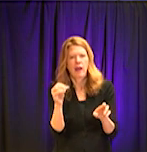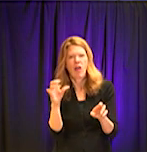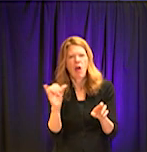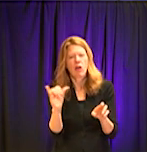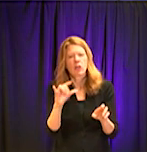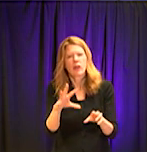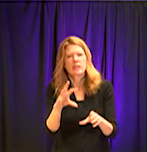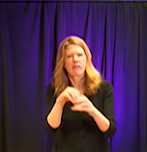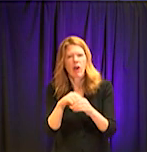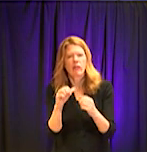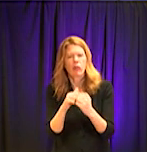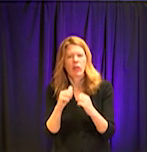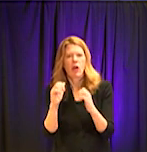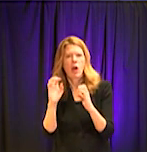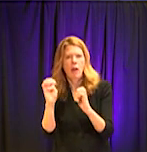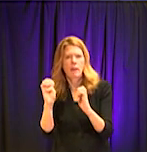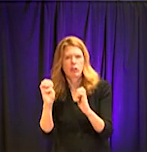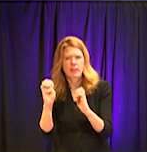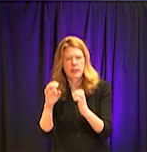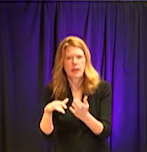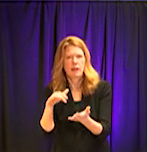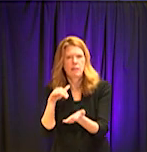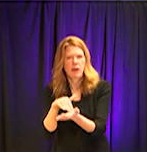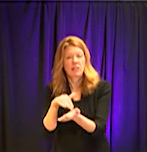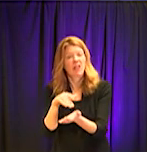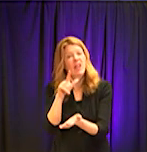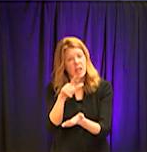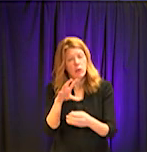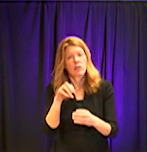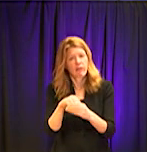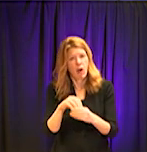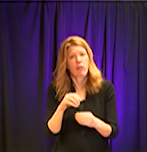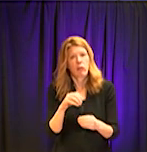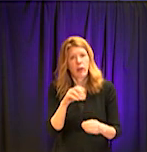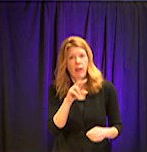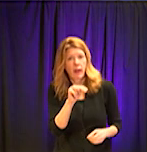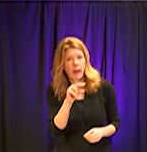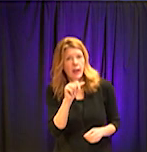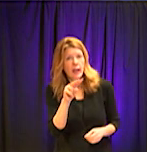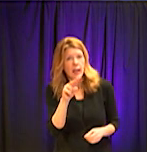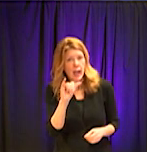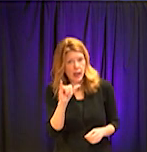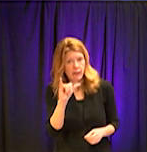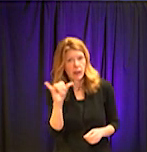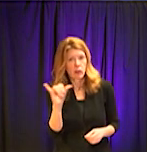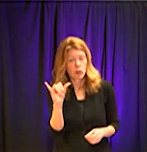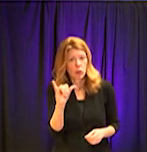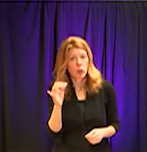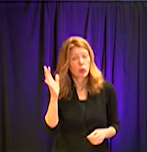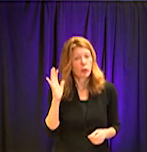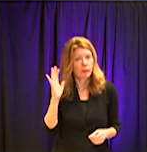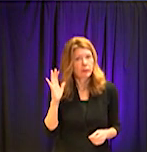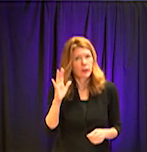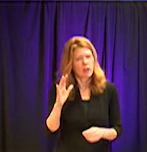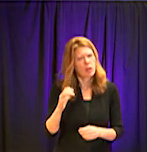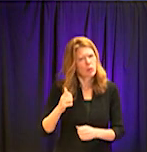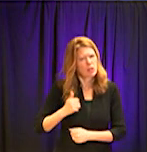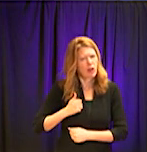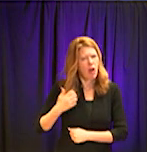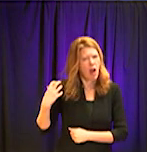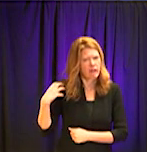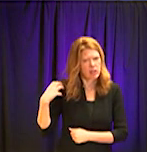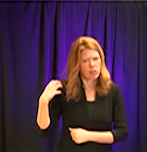experience includes service as an officer of the U.S. Navy, consulting for the CDC, deploying with the National